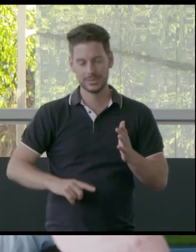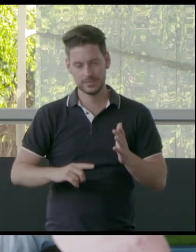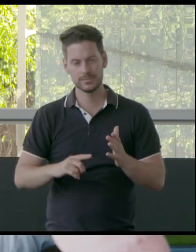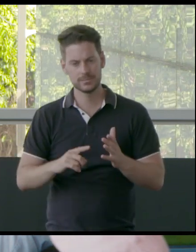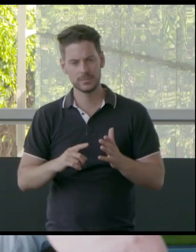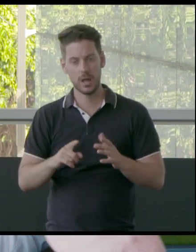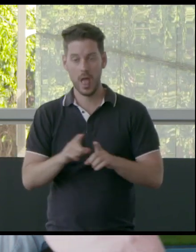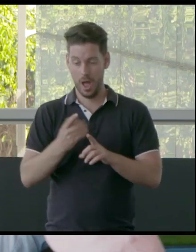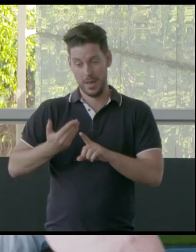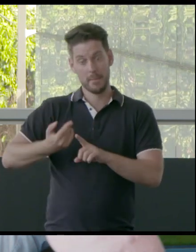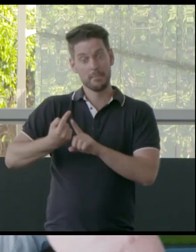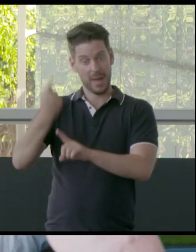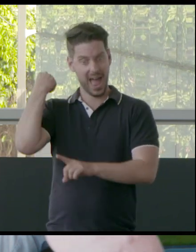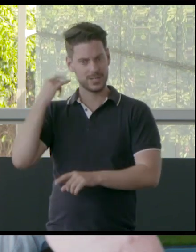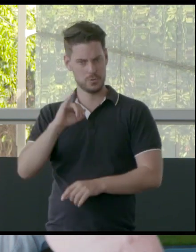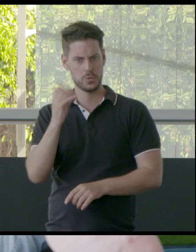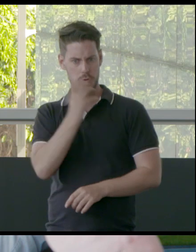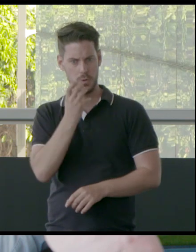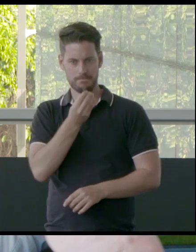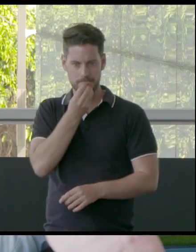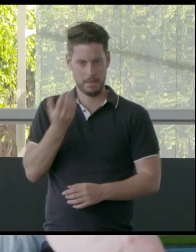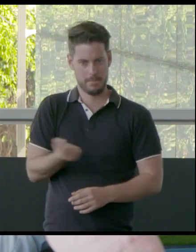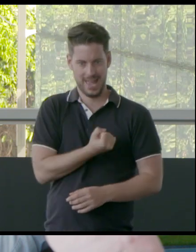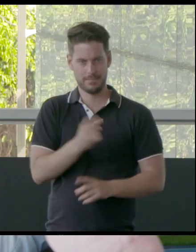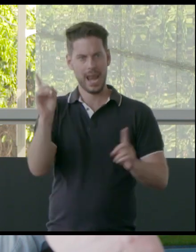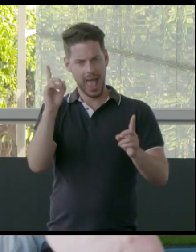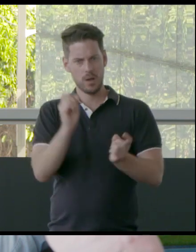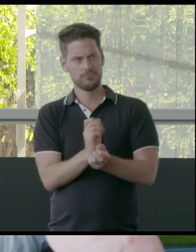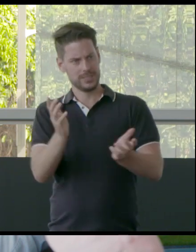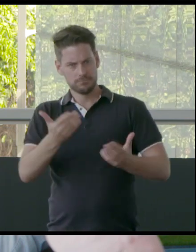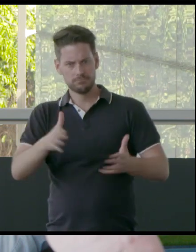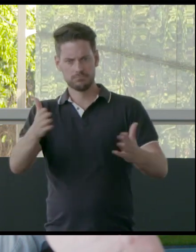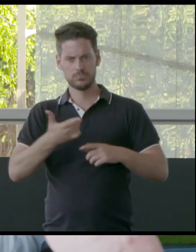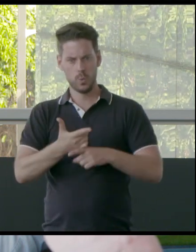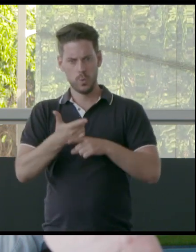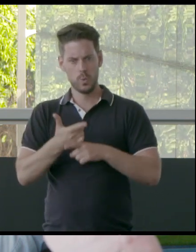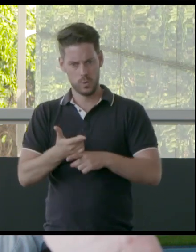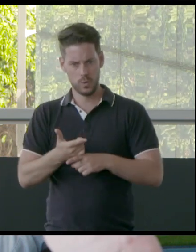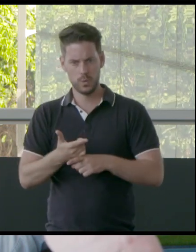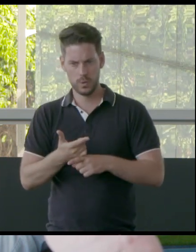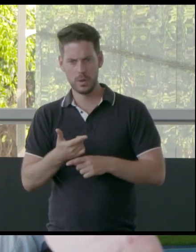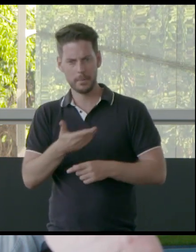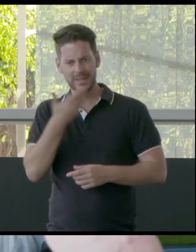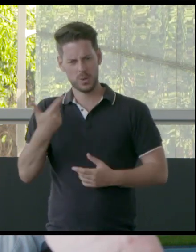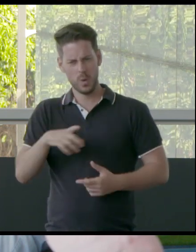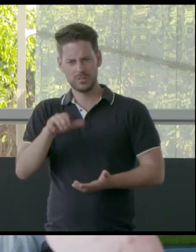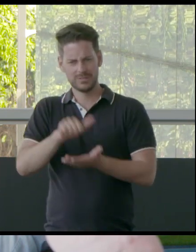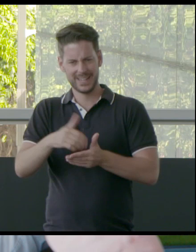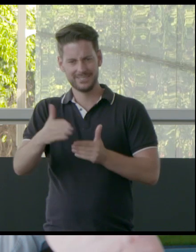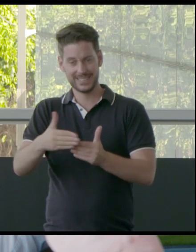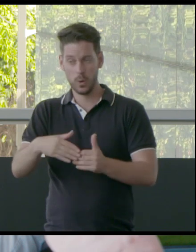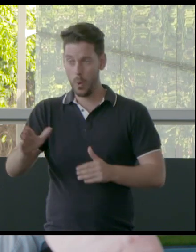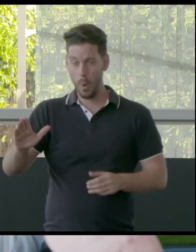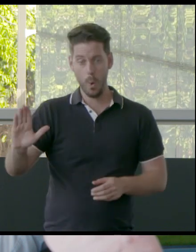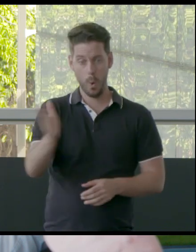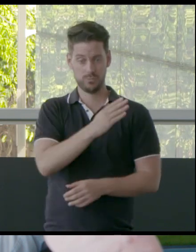that older generations have. So it's like time now to get it right. We all have a